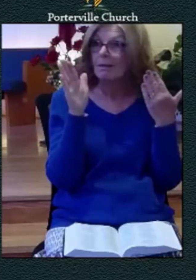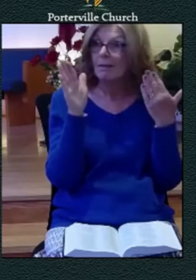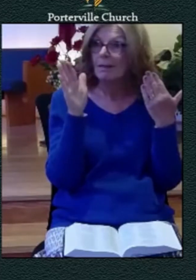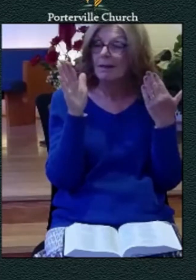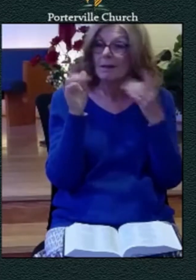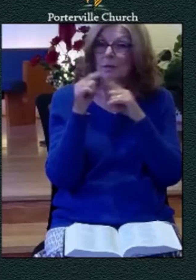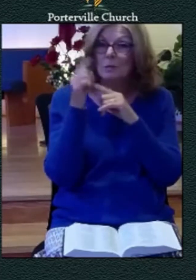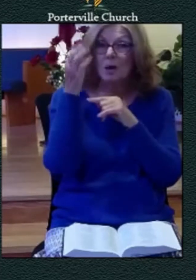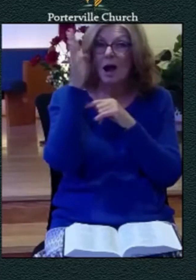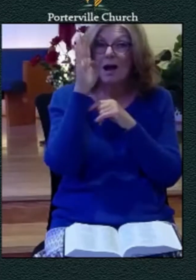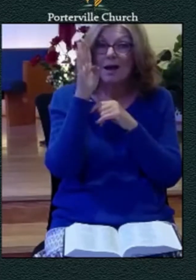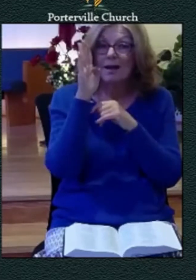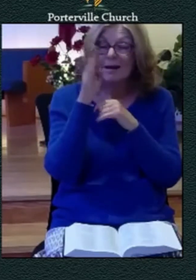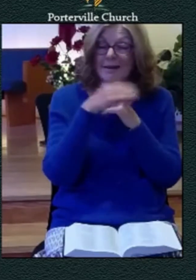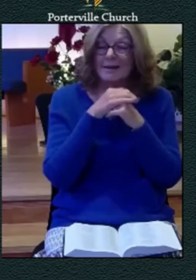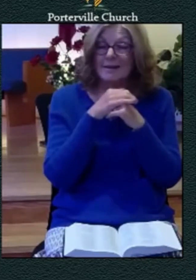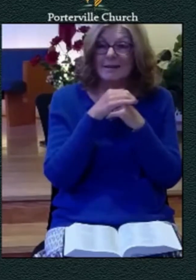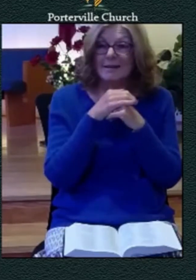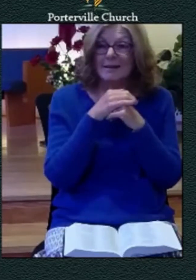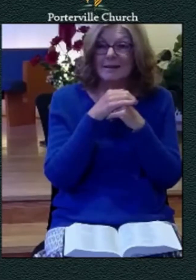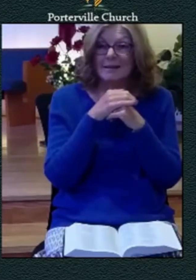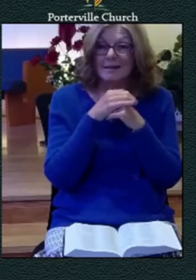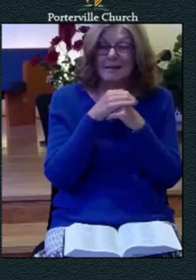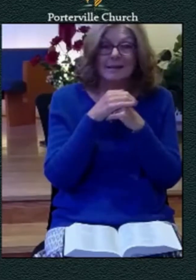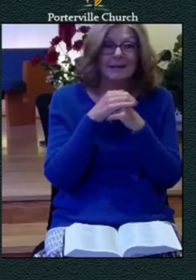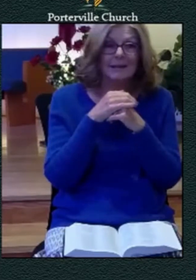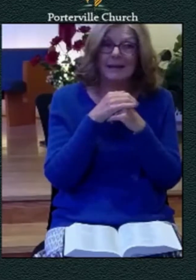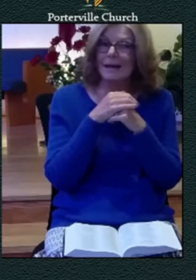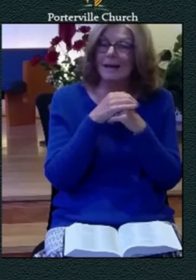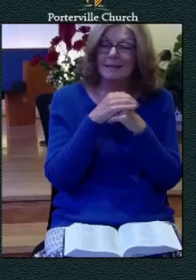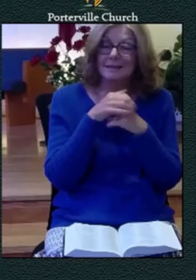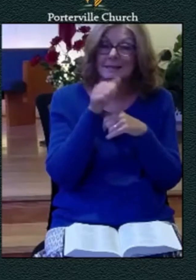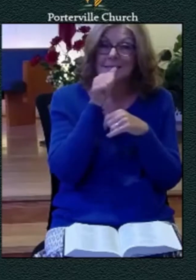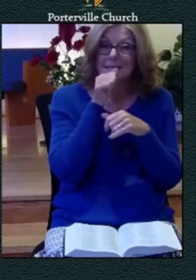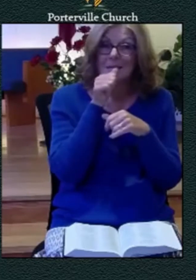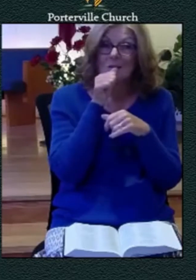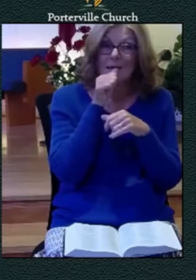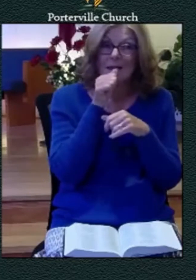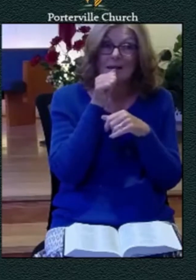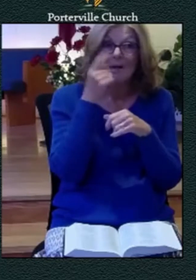and it's a fundamental key to success in living the christian life